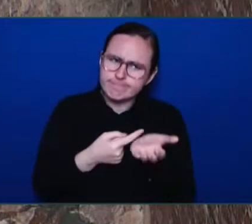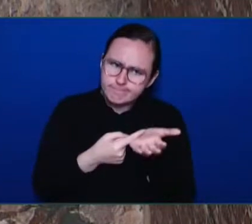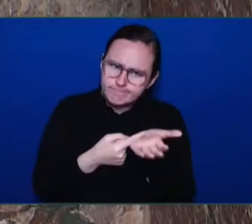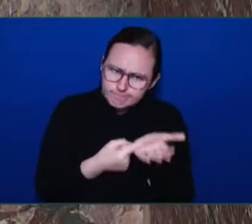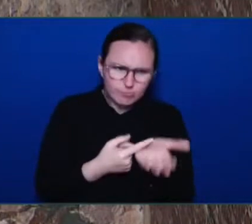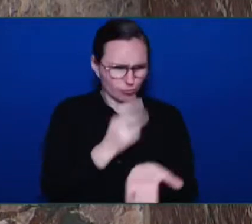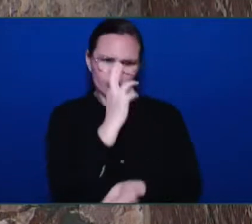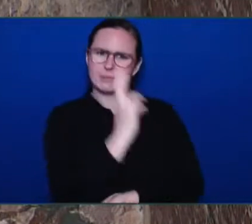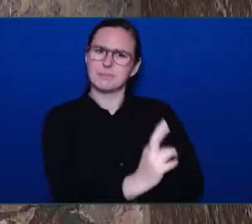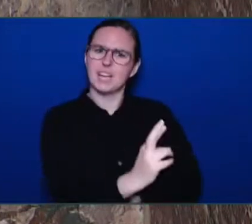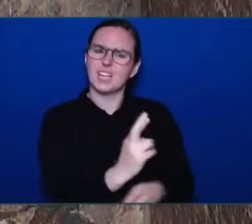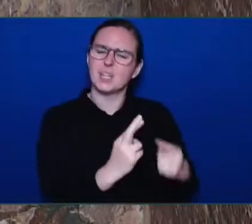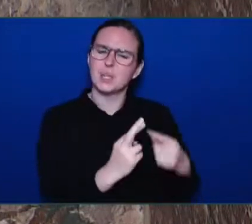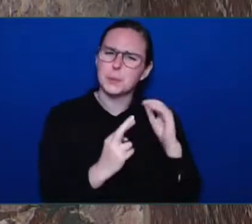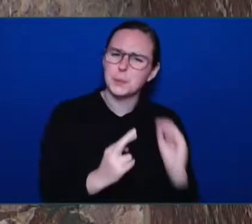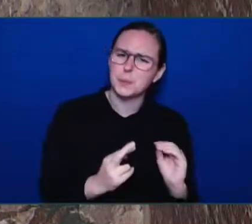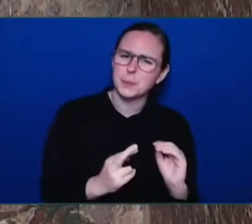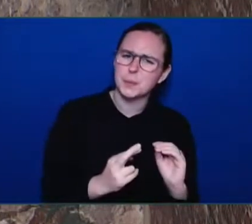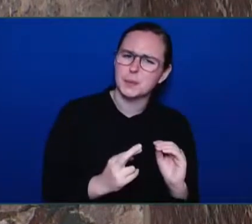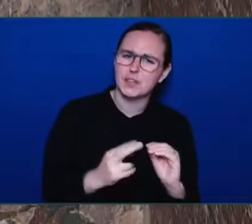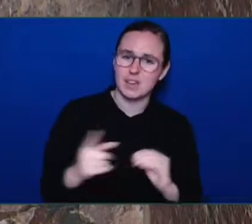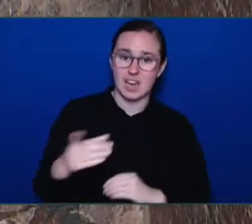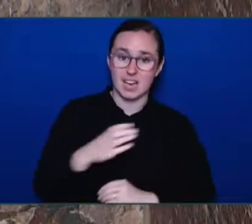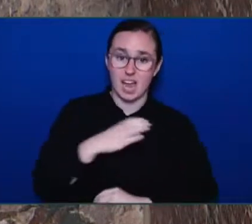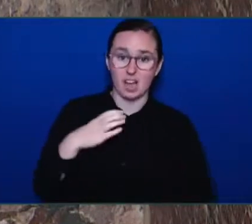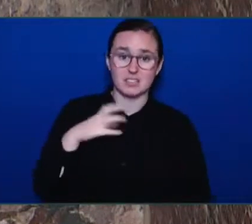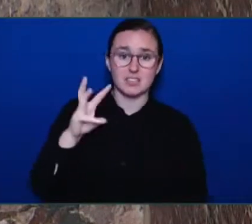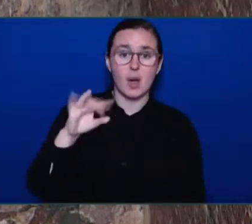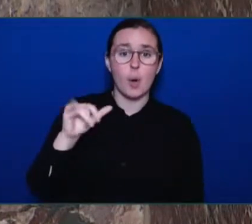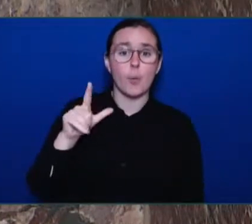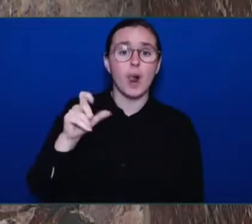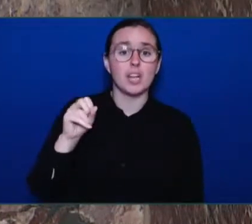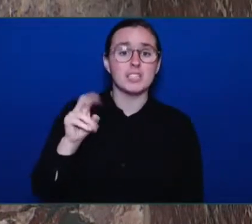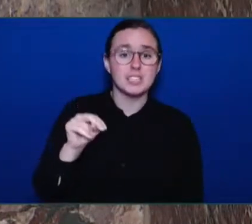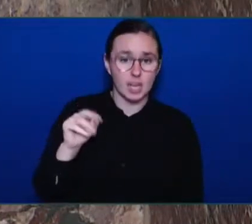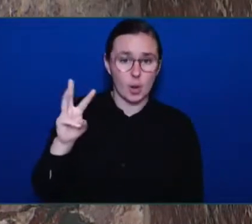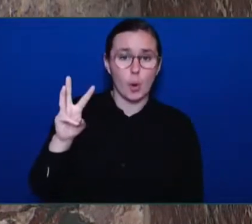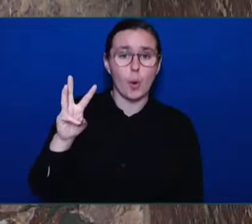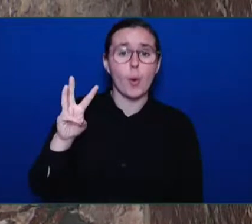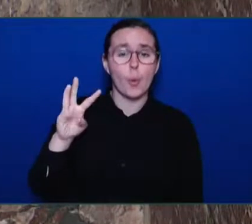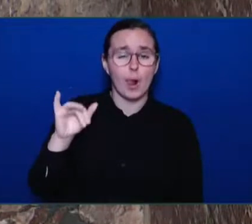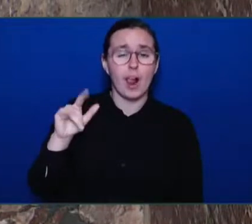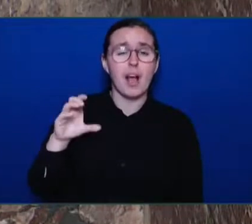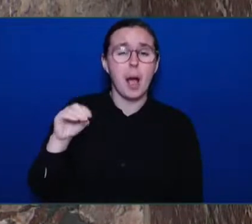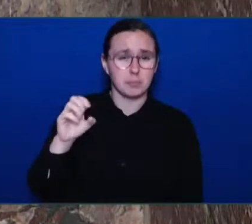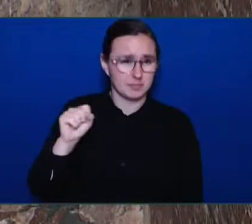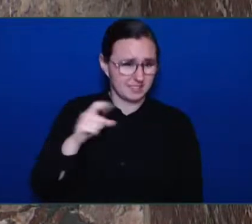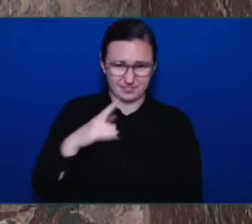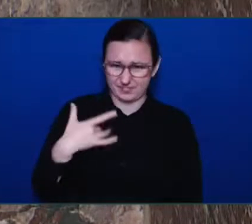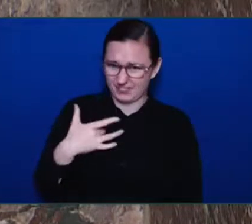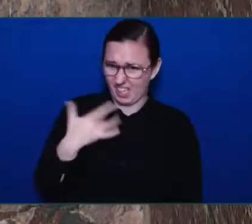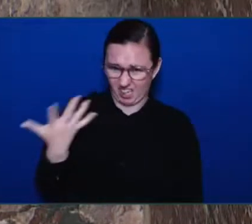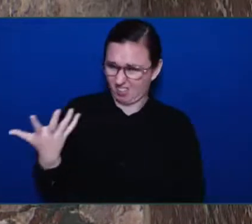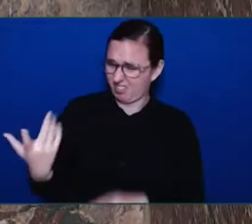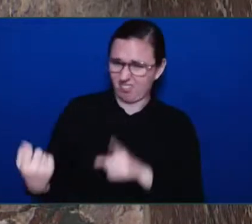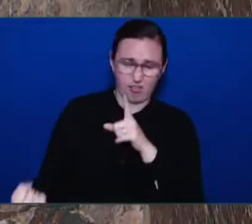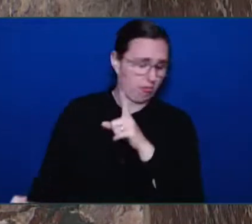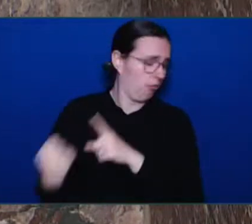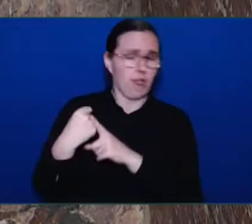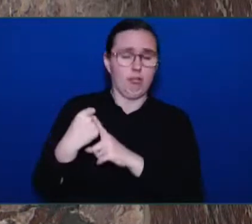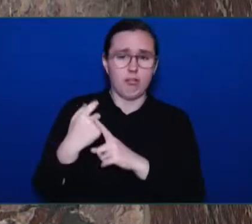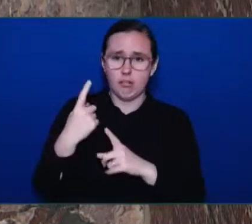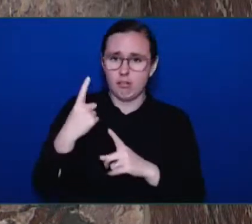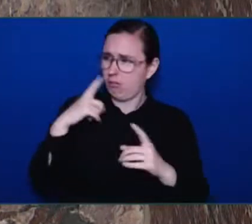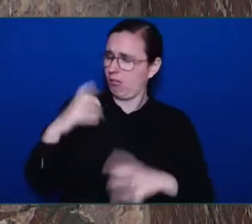Squamish Nation calls it a kick in the teeth and says, quote, we were suffocated in a true colonial